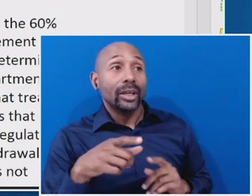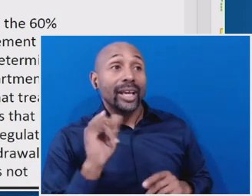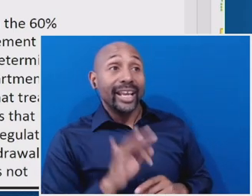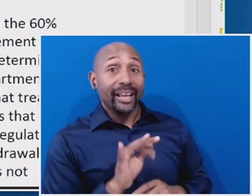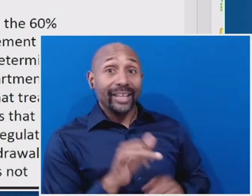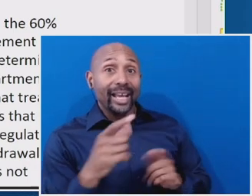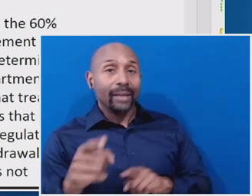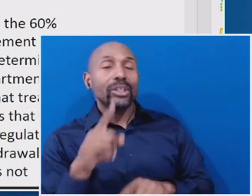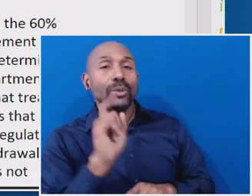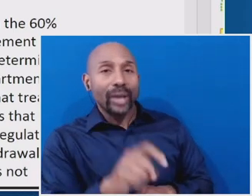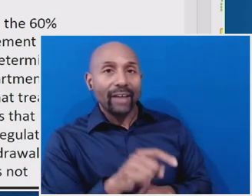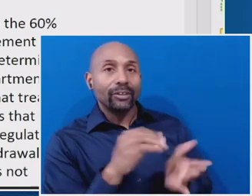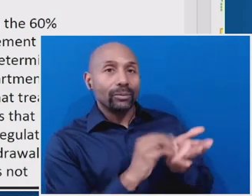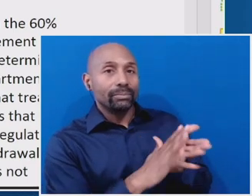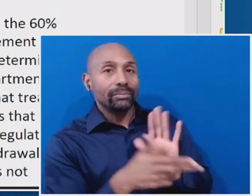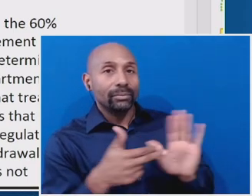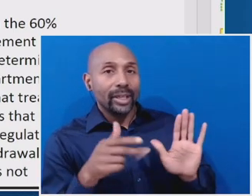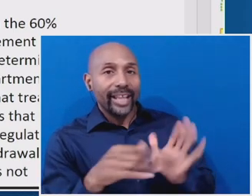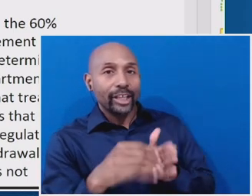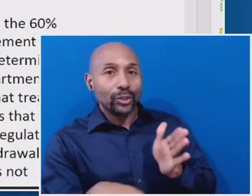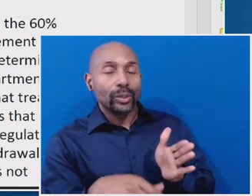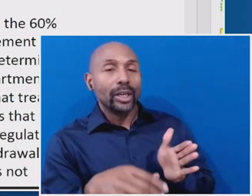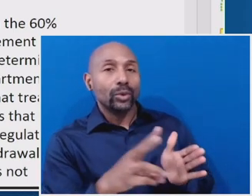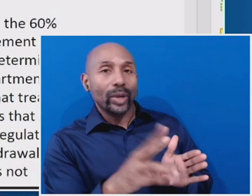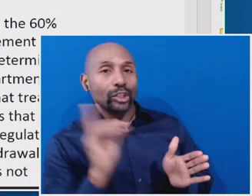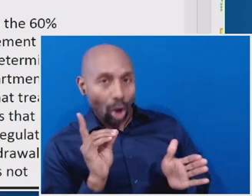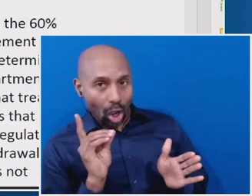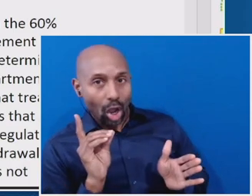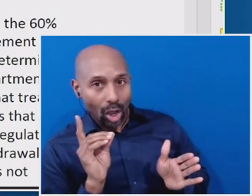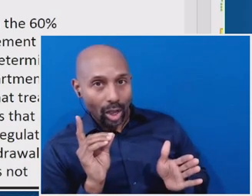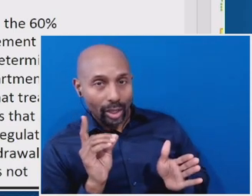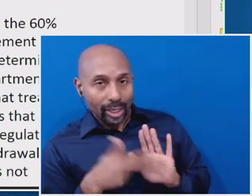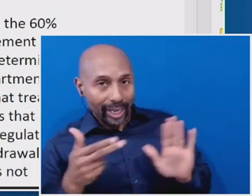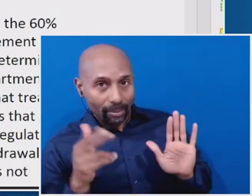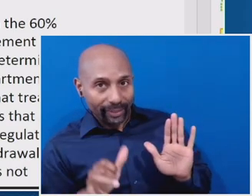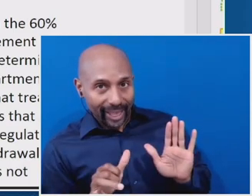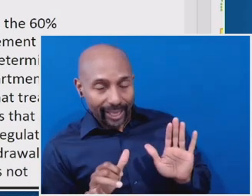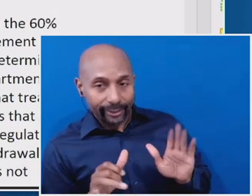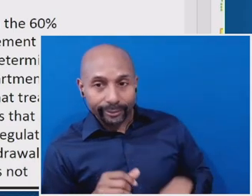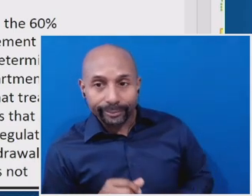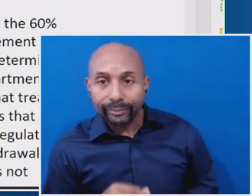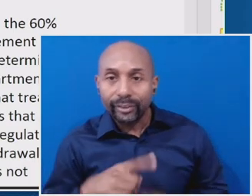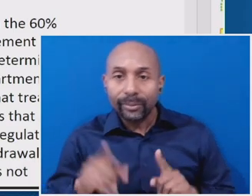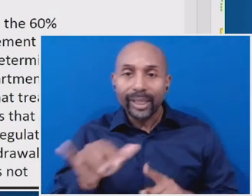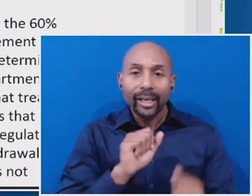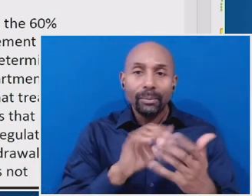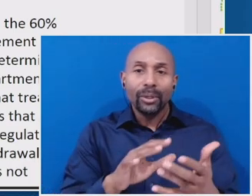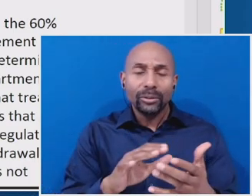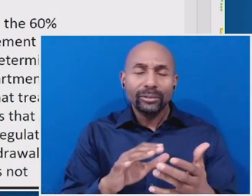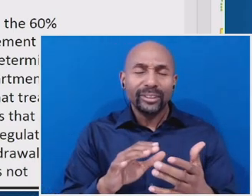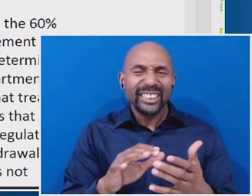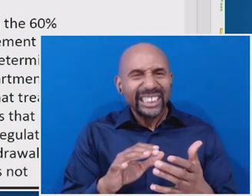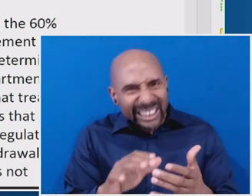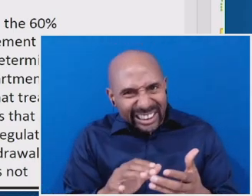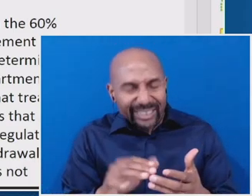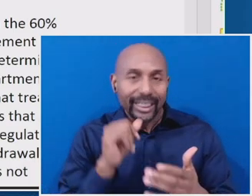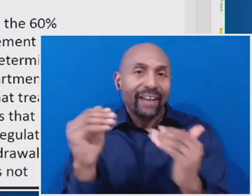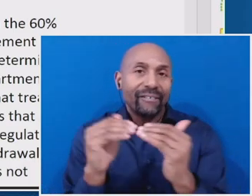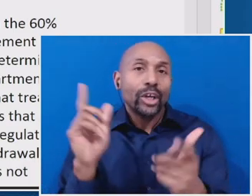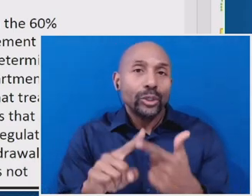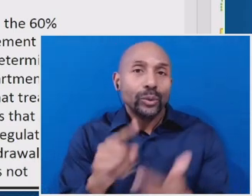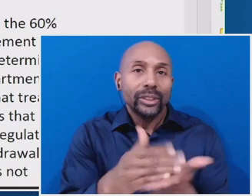recognized after some time that this, this approach also created some unfairness to students. Students could complete,